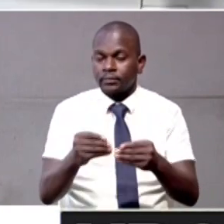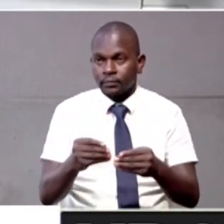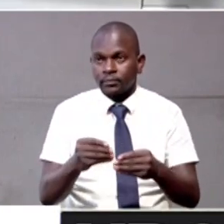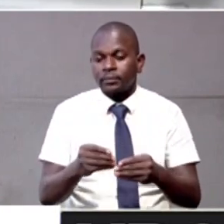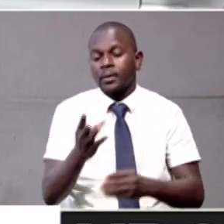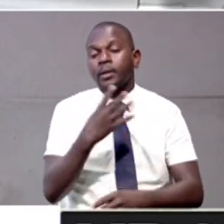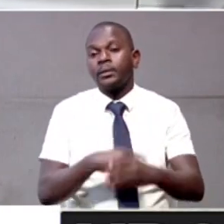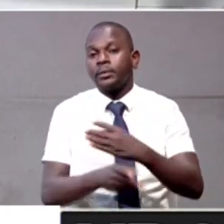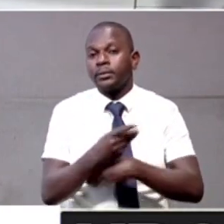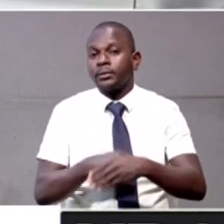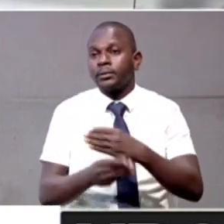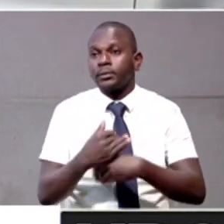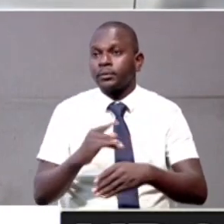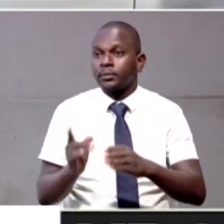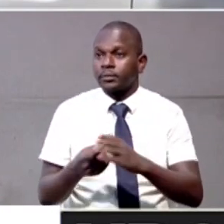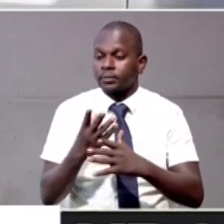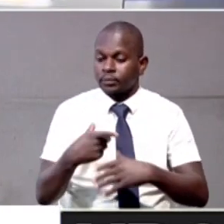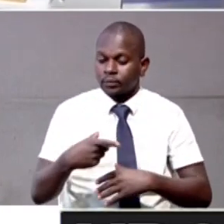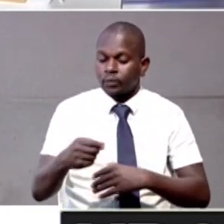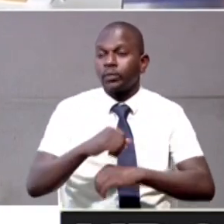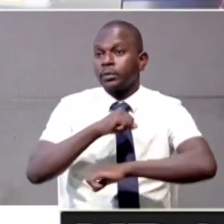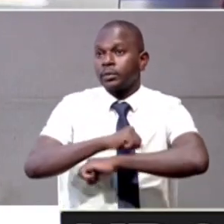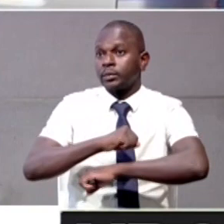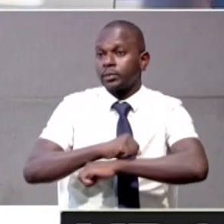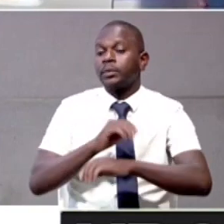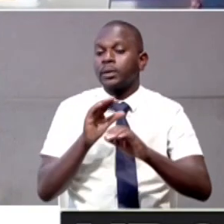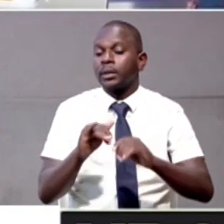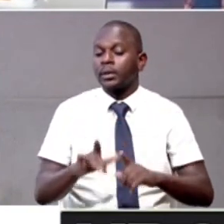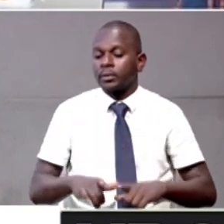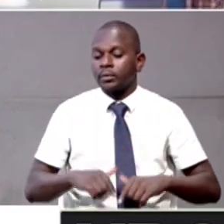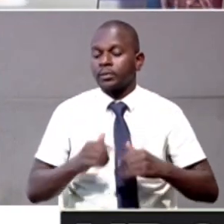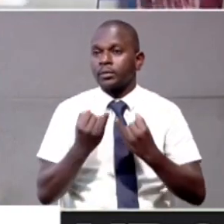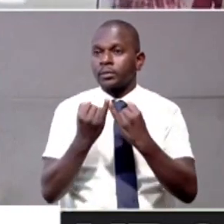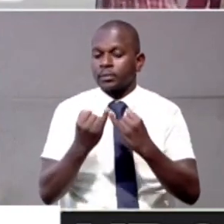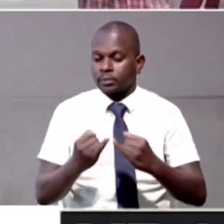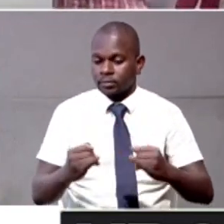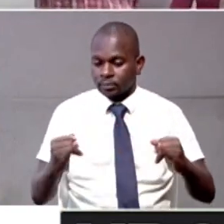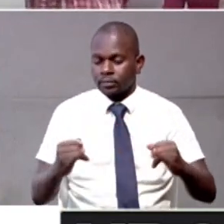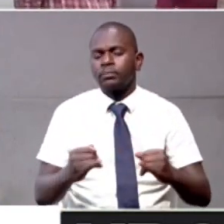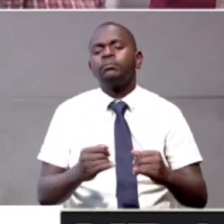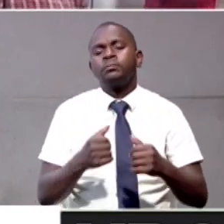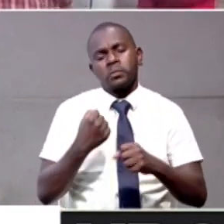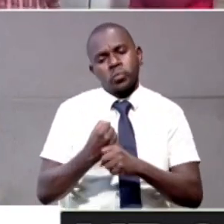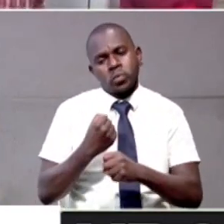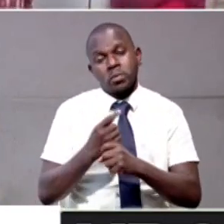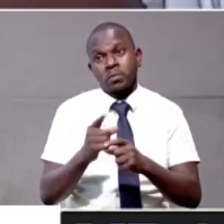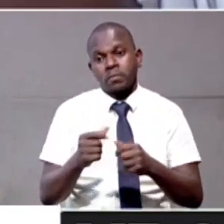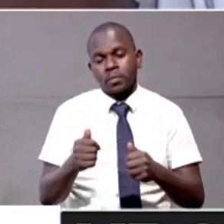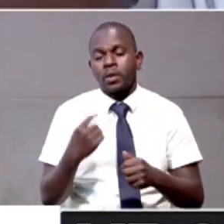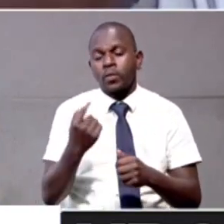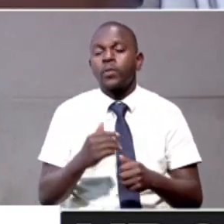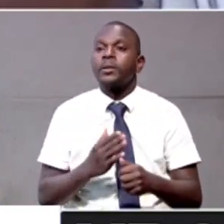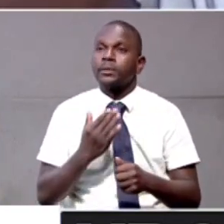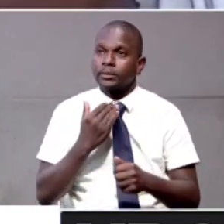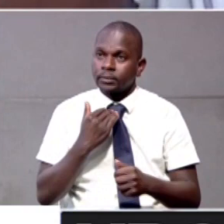disabled the opportunity to go to school such that they can live independently and productively. They only